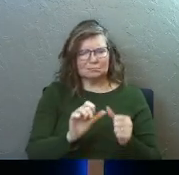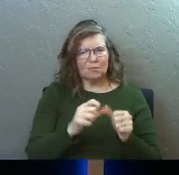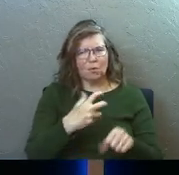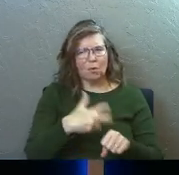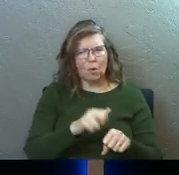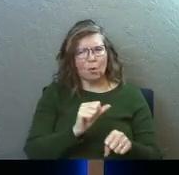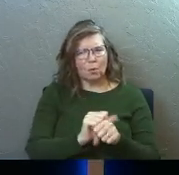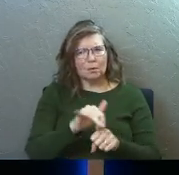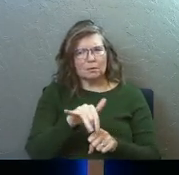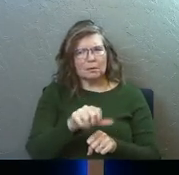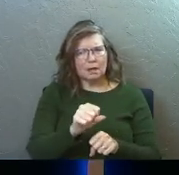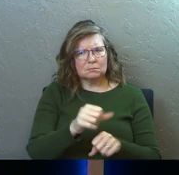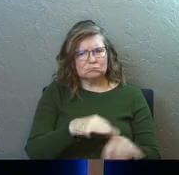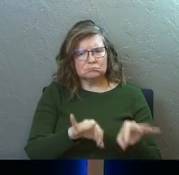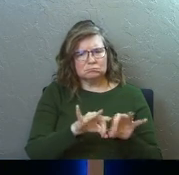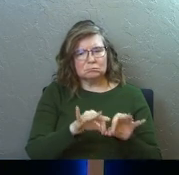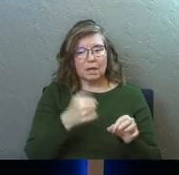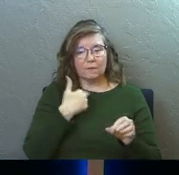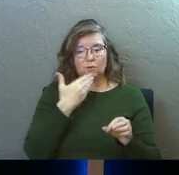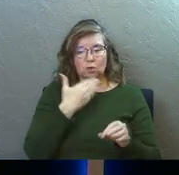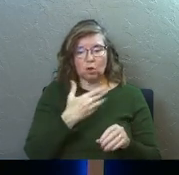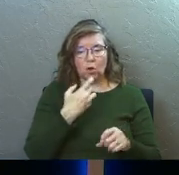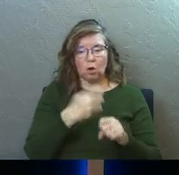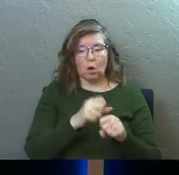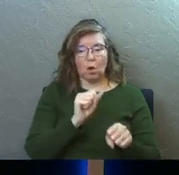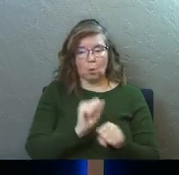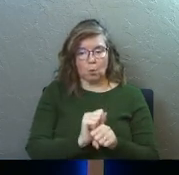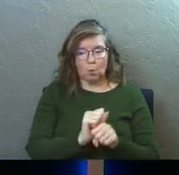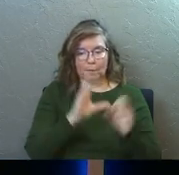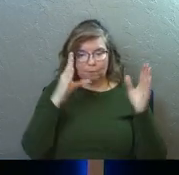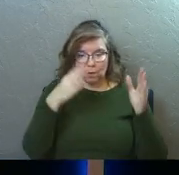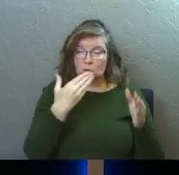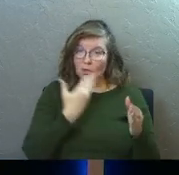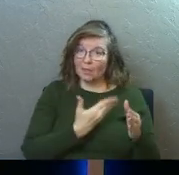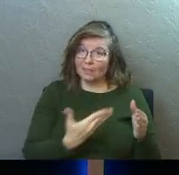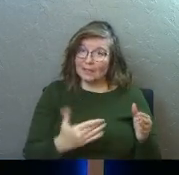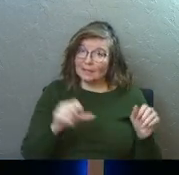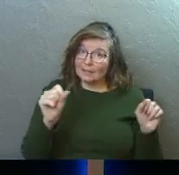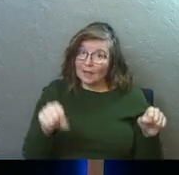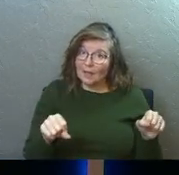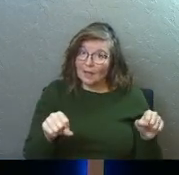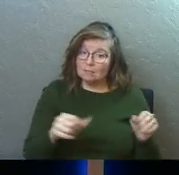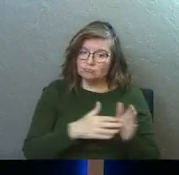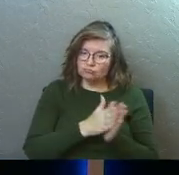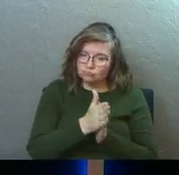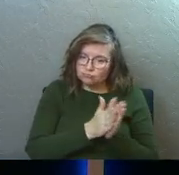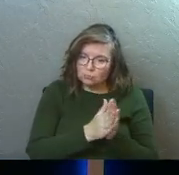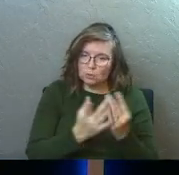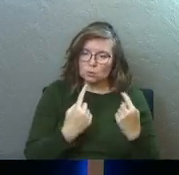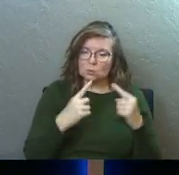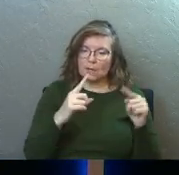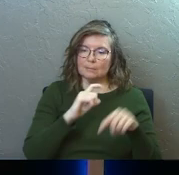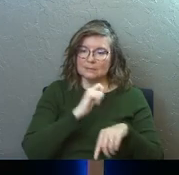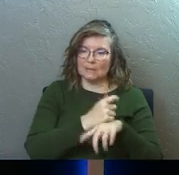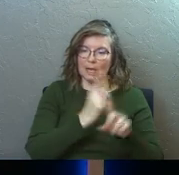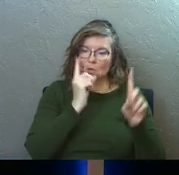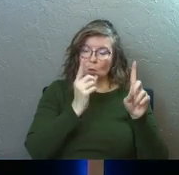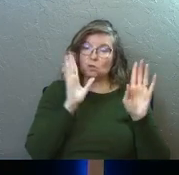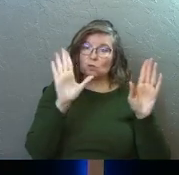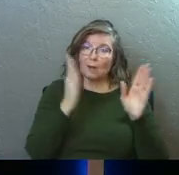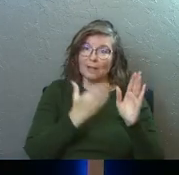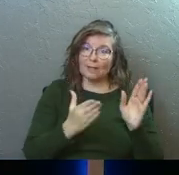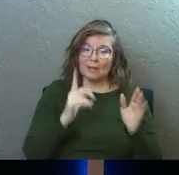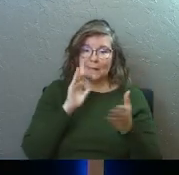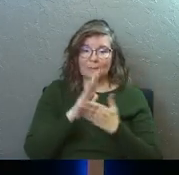That's not what we're up here to do. Having a good hard work ethic is a good thing, amen? Having drive to accomplish stuff, set goals is a great